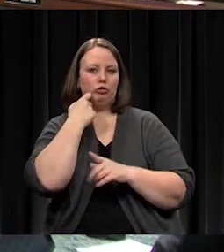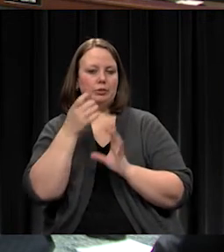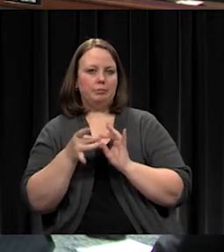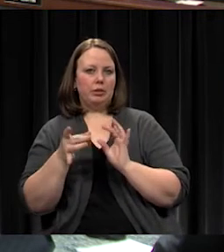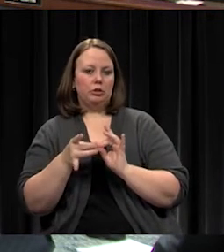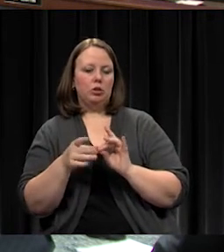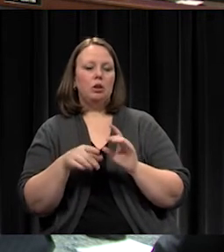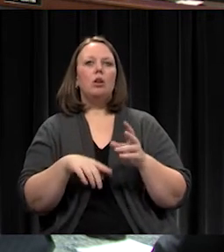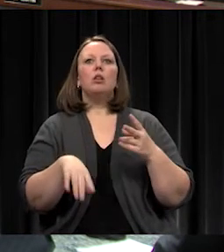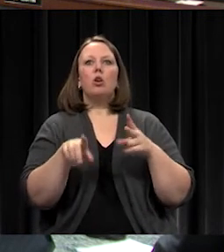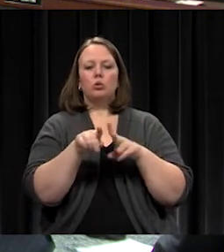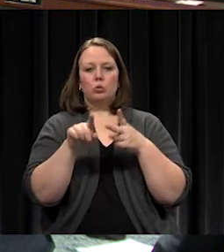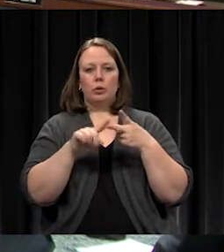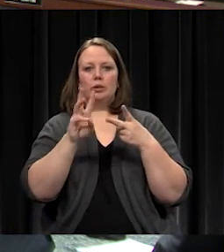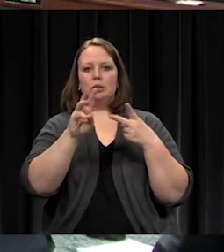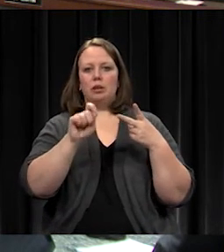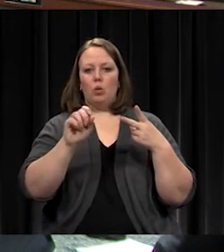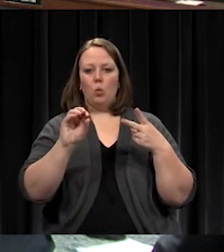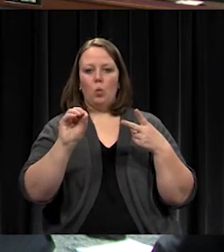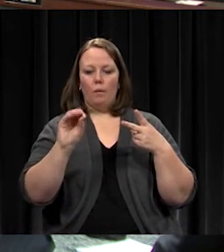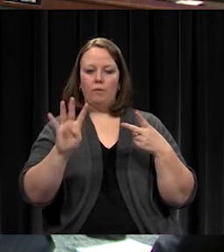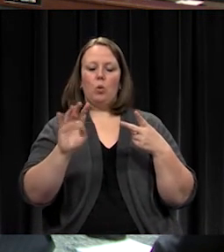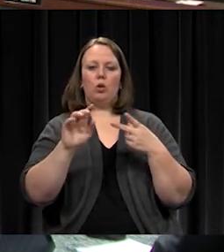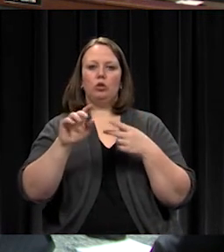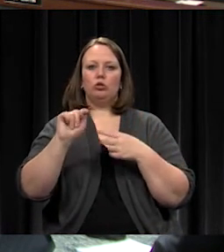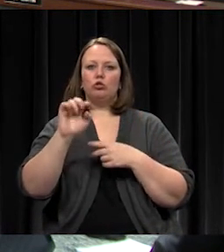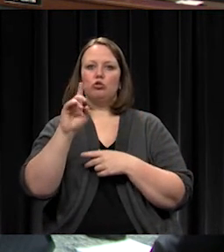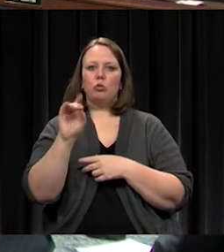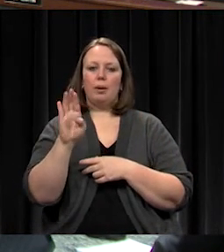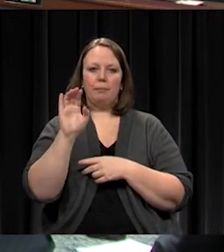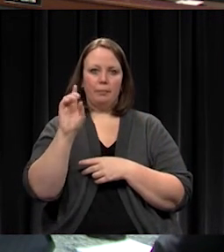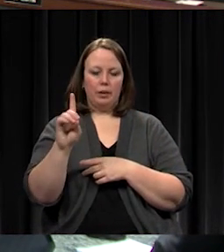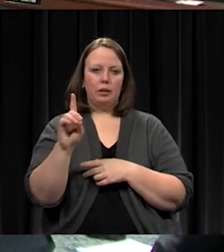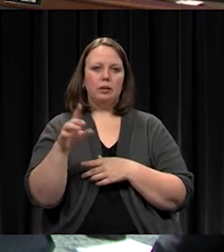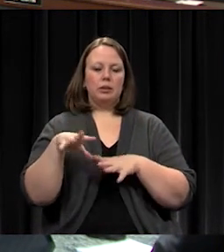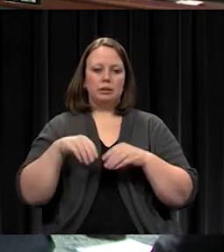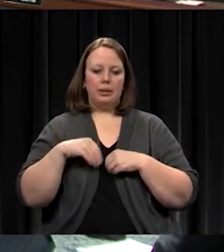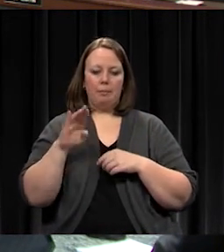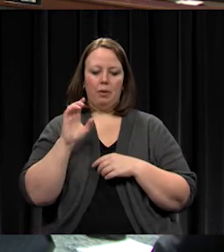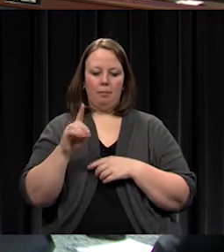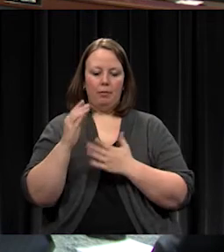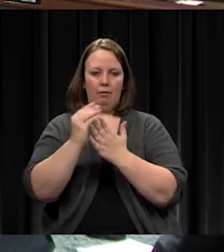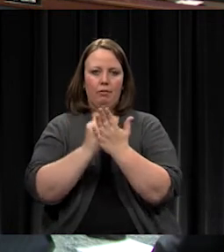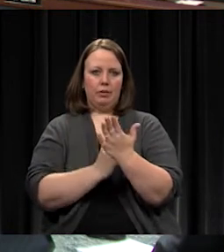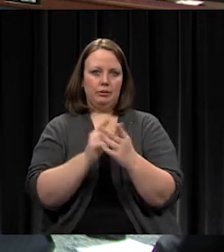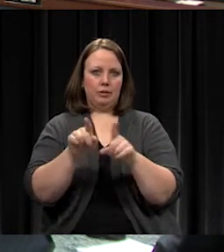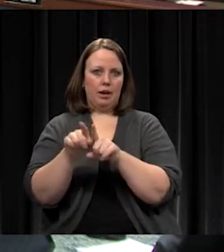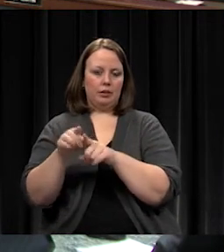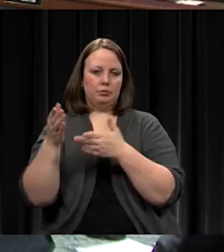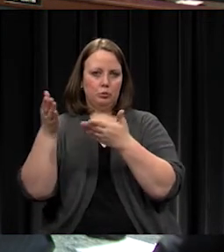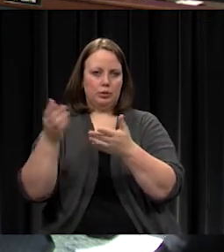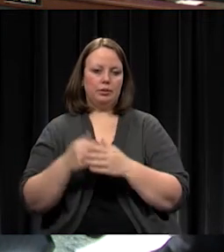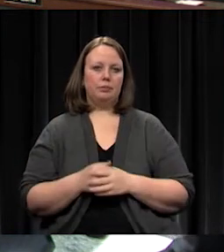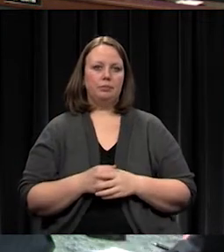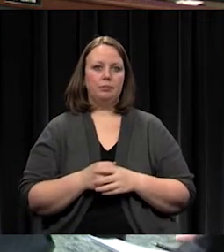.04 trade bids for Olathe West to accept the bids listed in the bid summary as presented. Second.